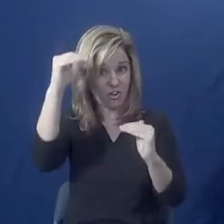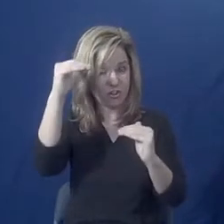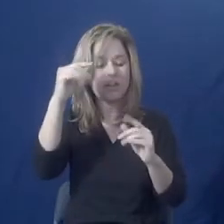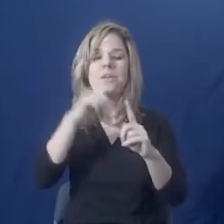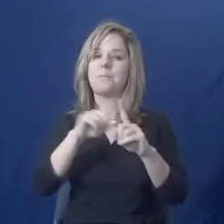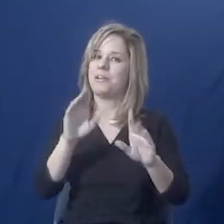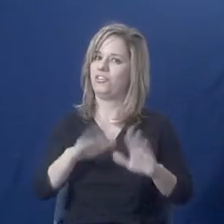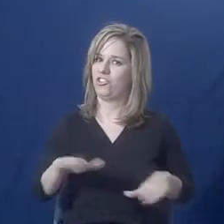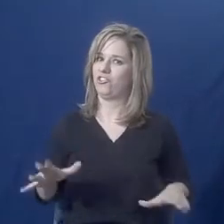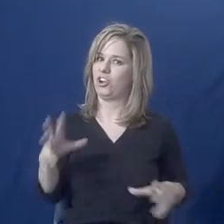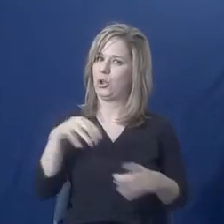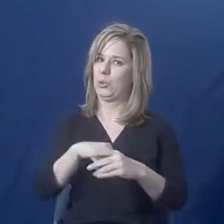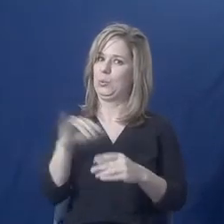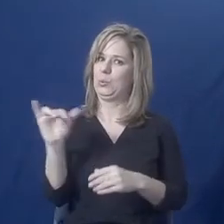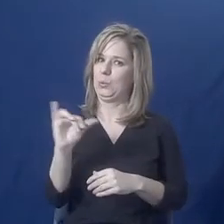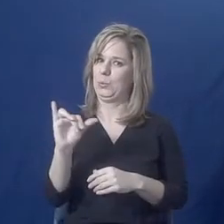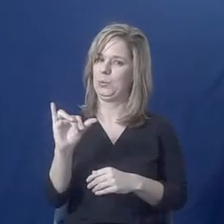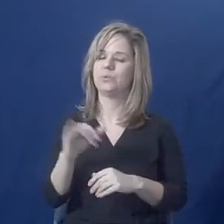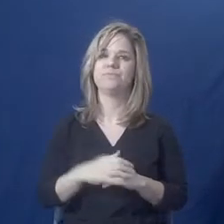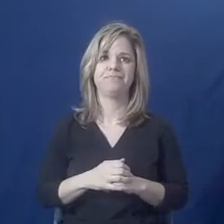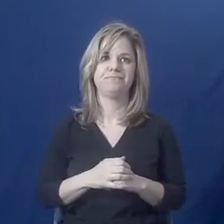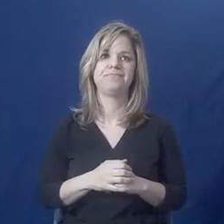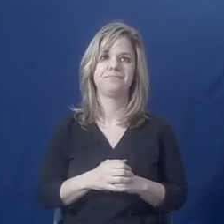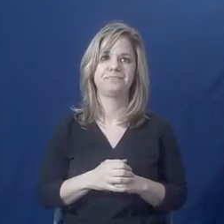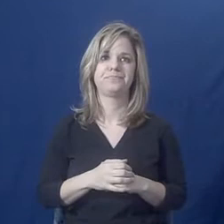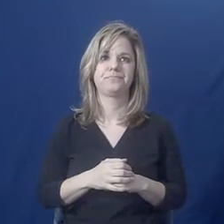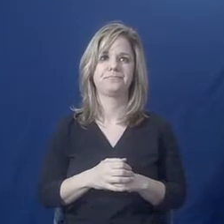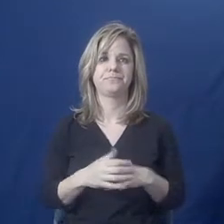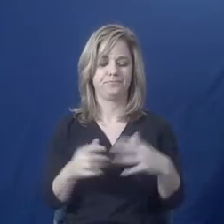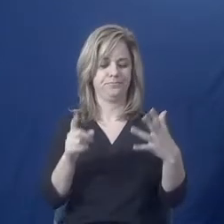but if you have children, that they have a safety plan too.